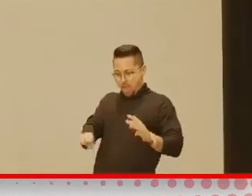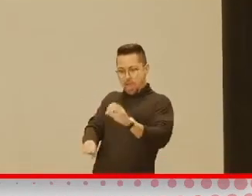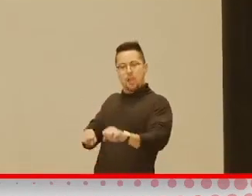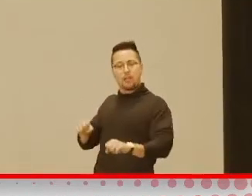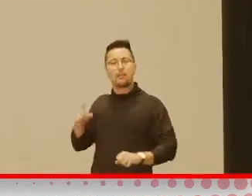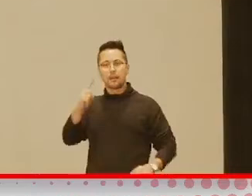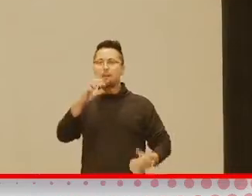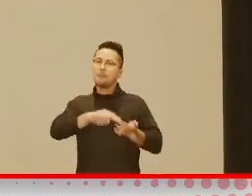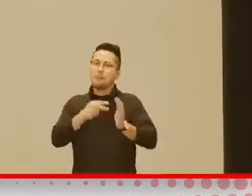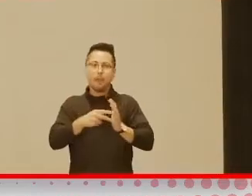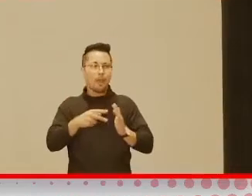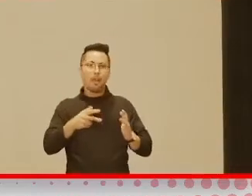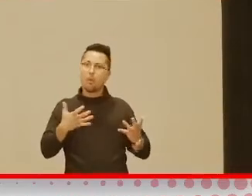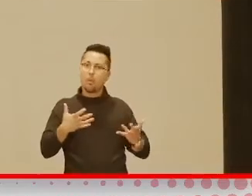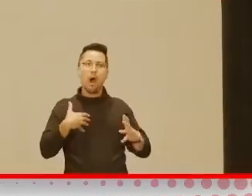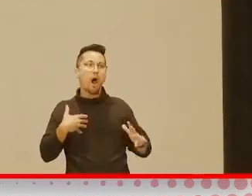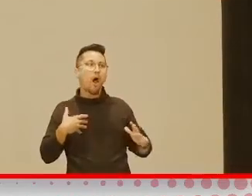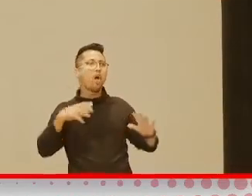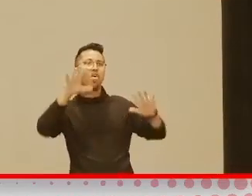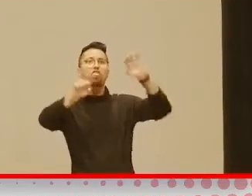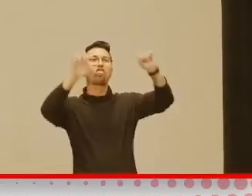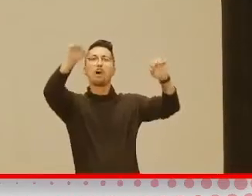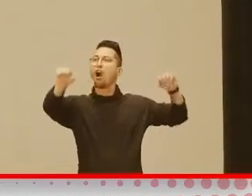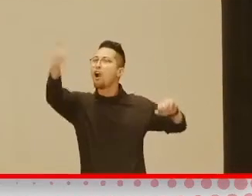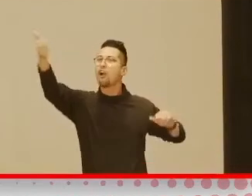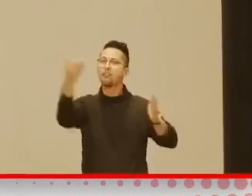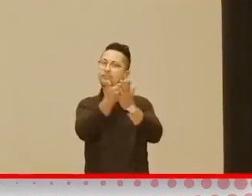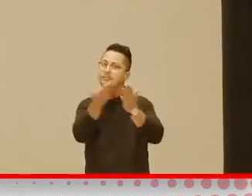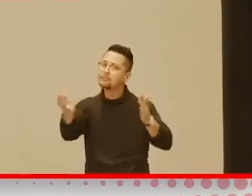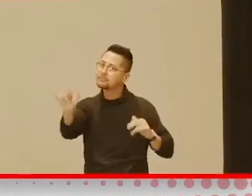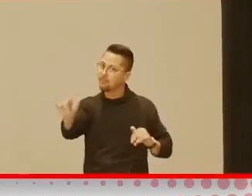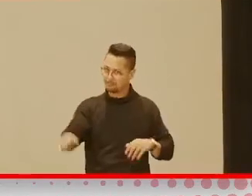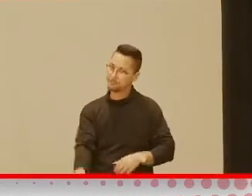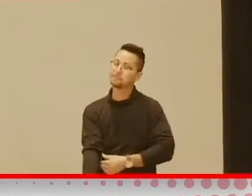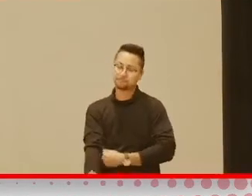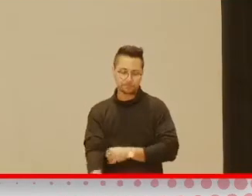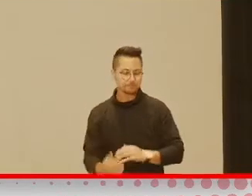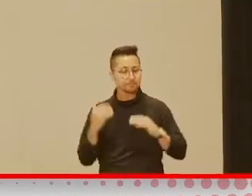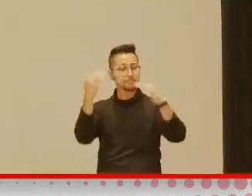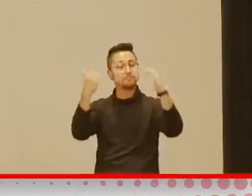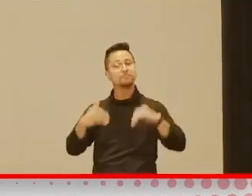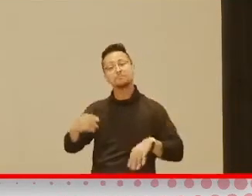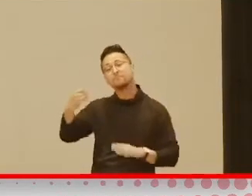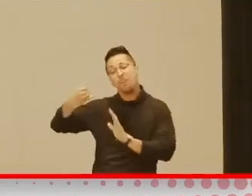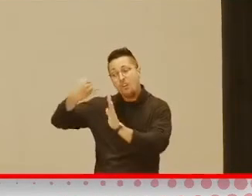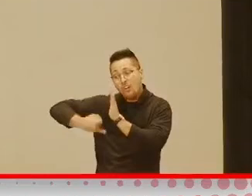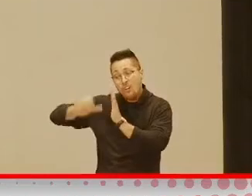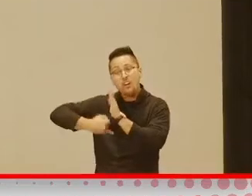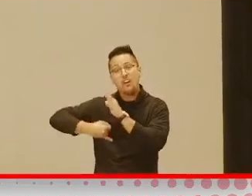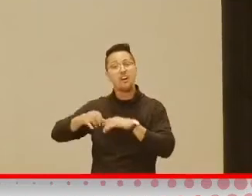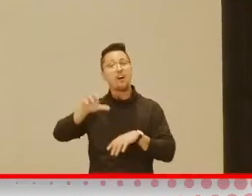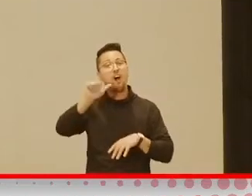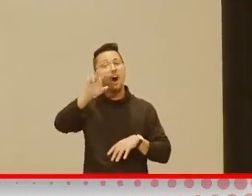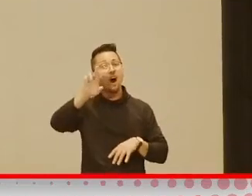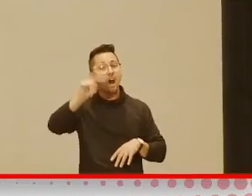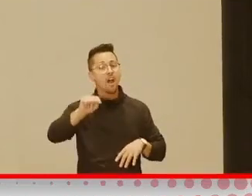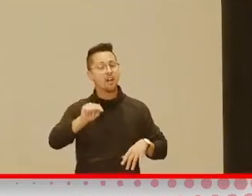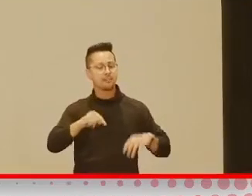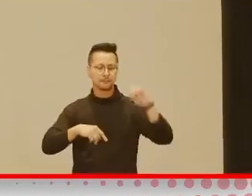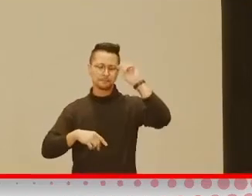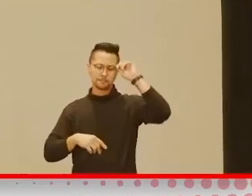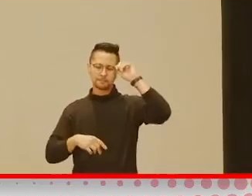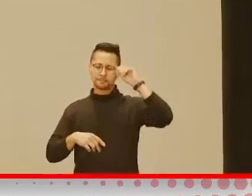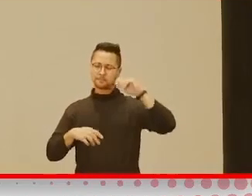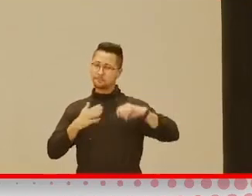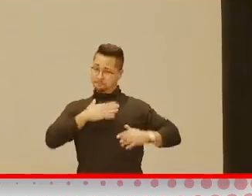to do so much more. So, when children are playing with art materials, my son was not a